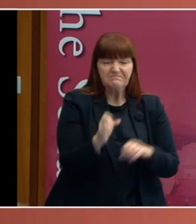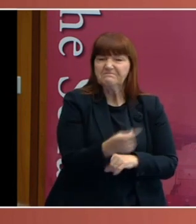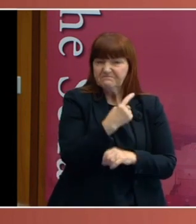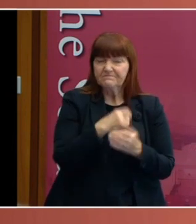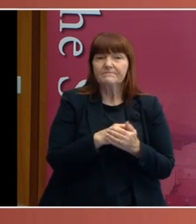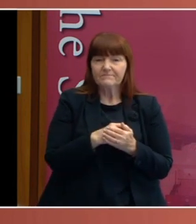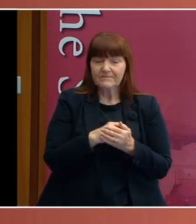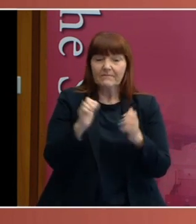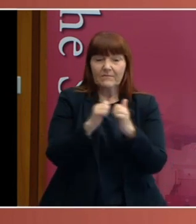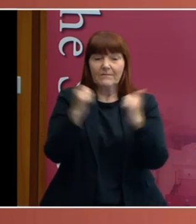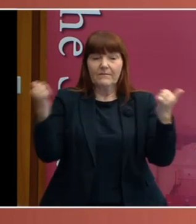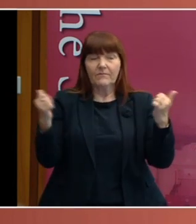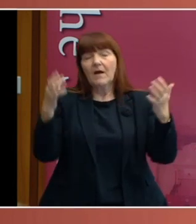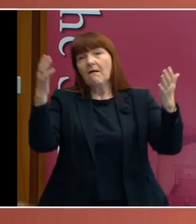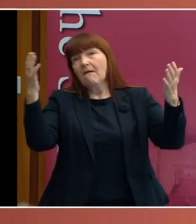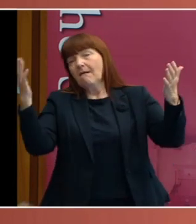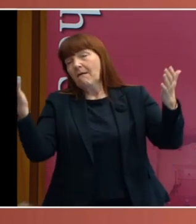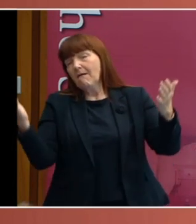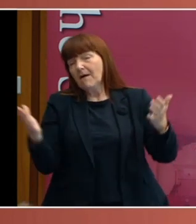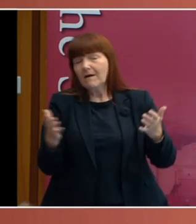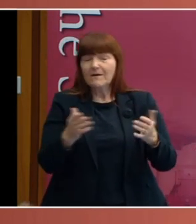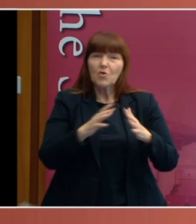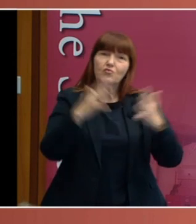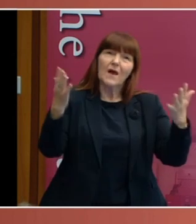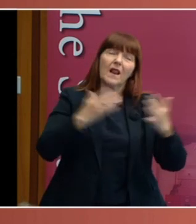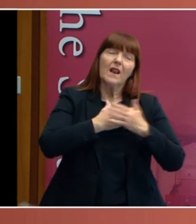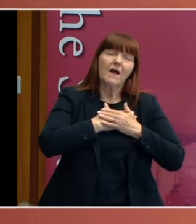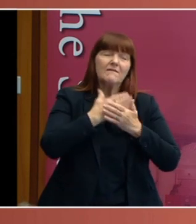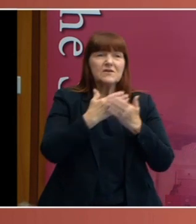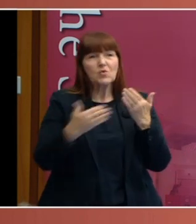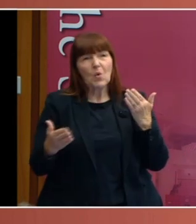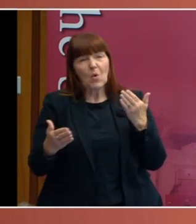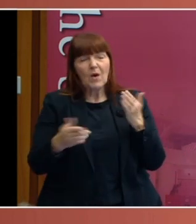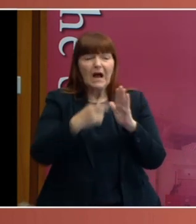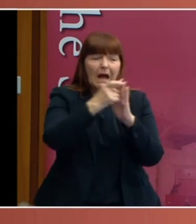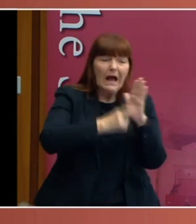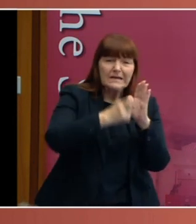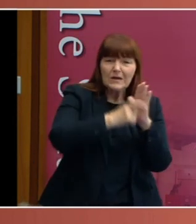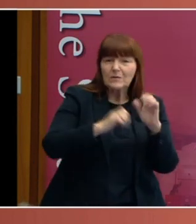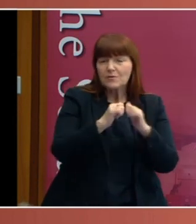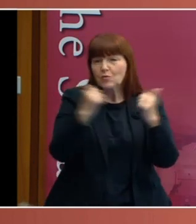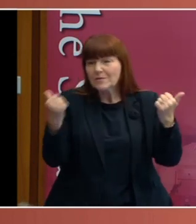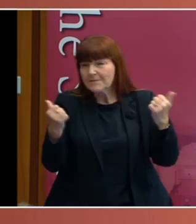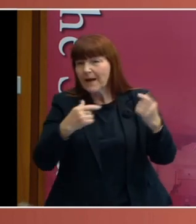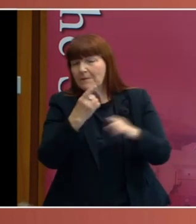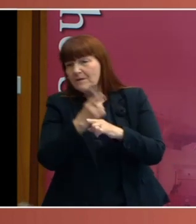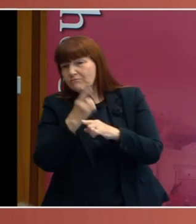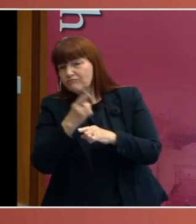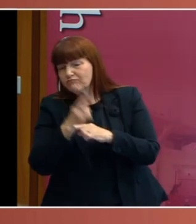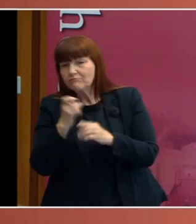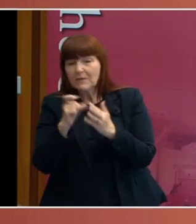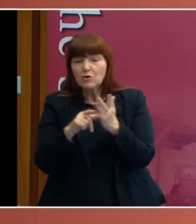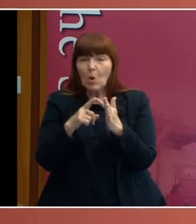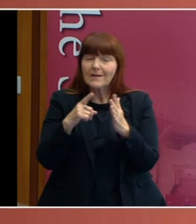portrayed this all as a great love story. So, there were many articles in the newspapers about it. Dulcie was